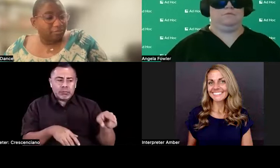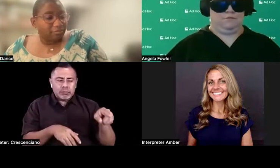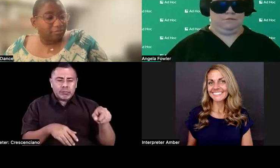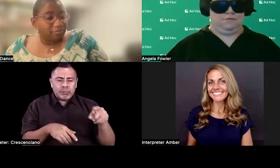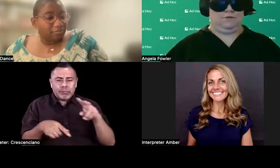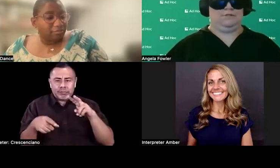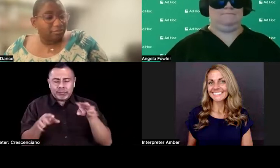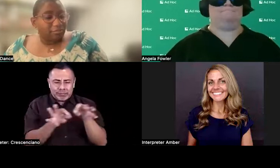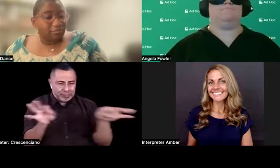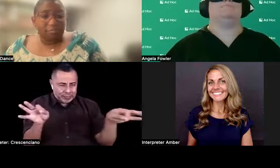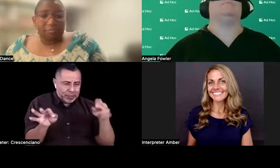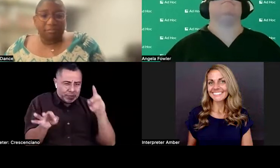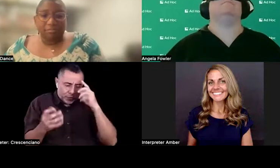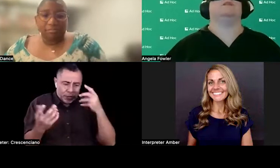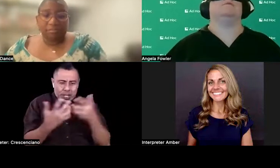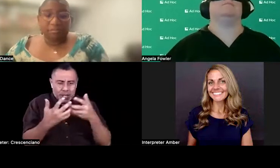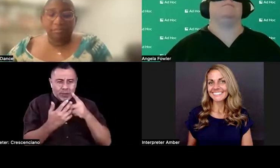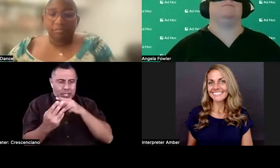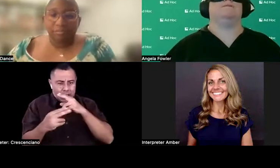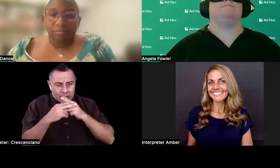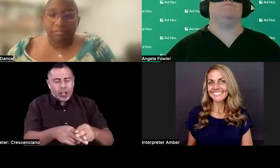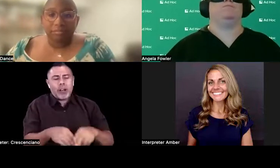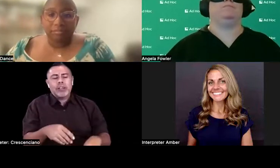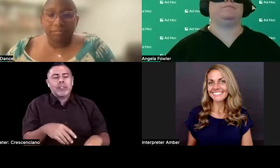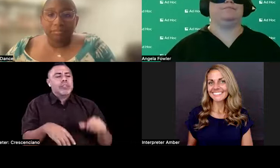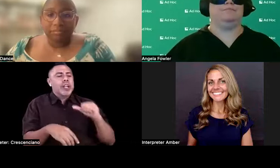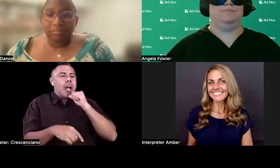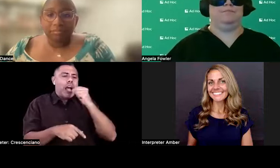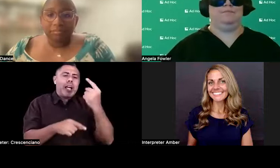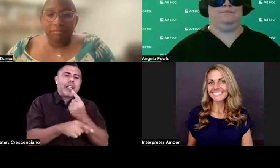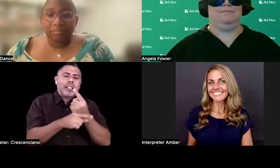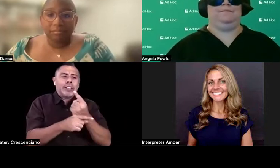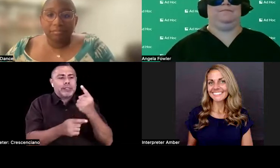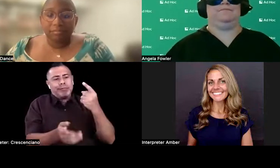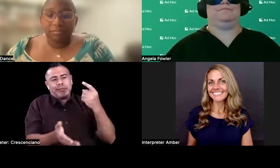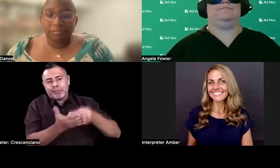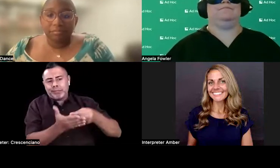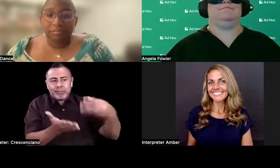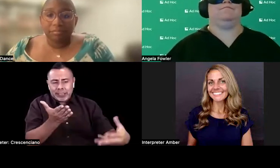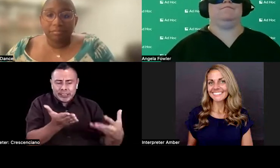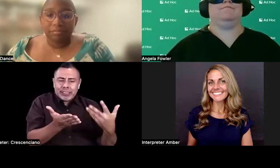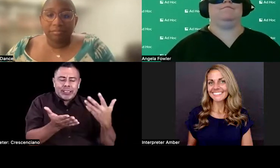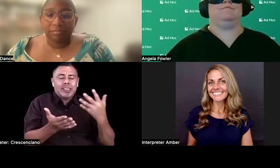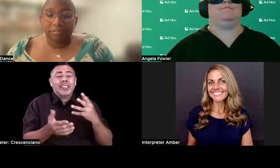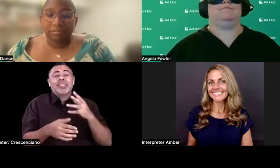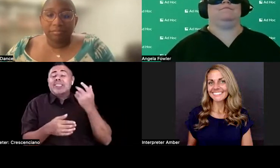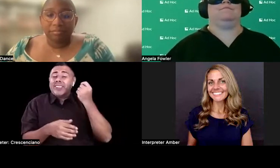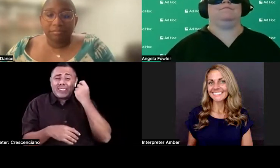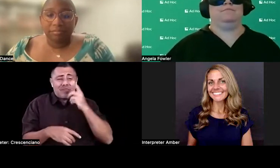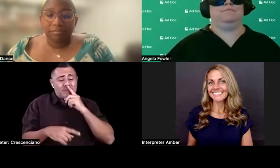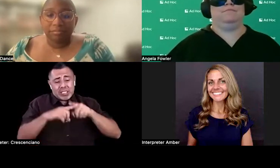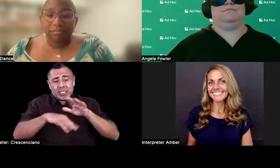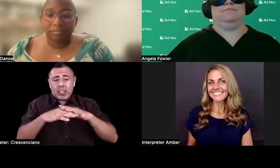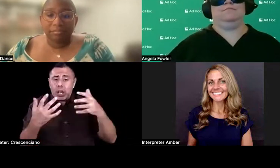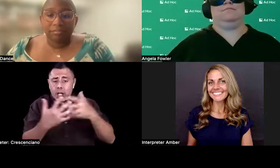And then, but that's not really clearly defined because depending on the size of the organization and what the accommodation is, that can vary from place to place. So it